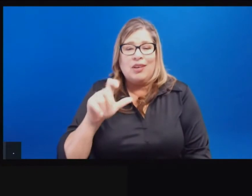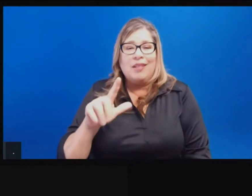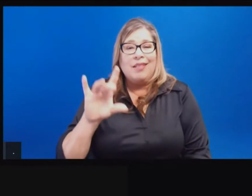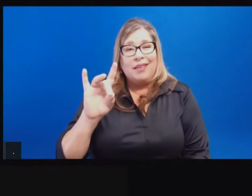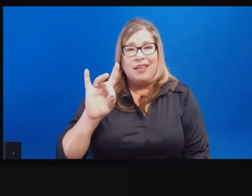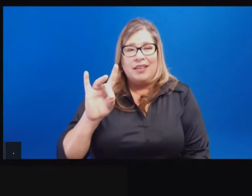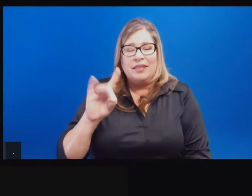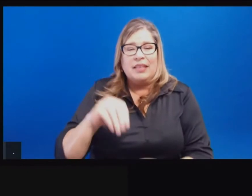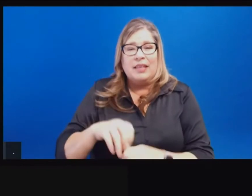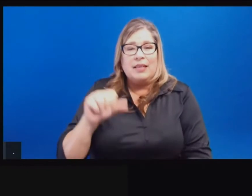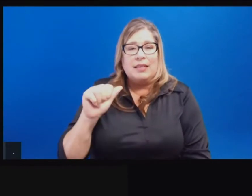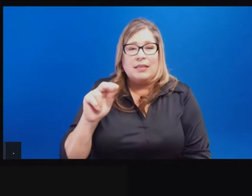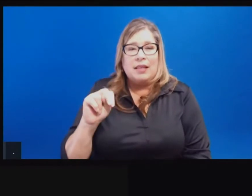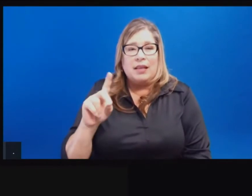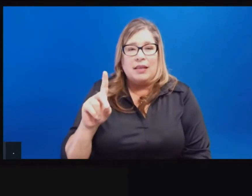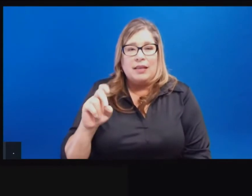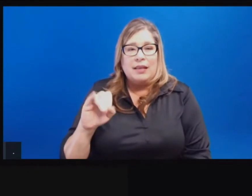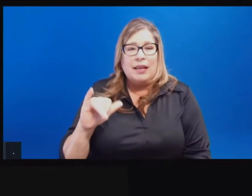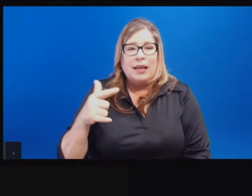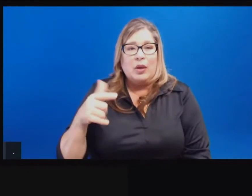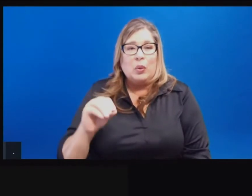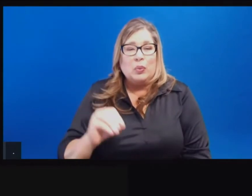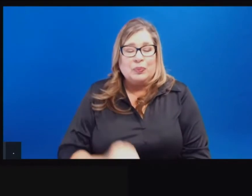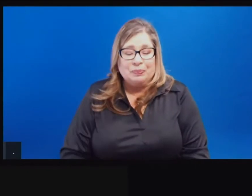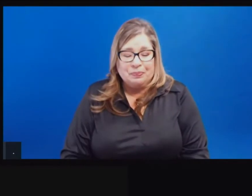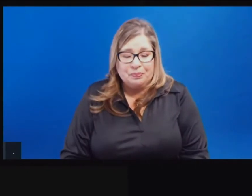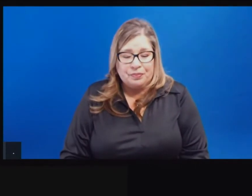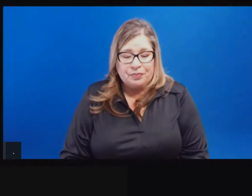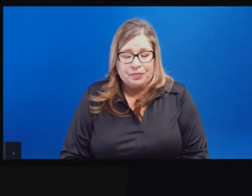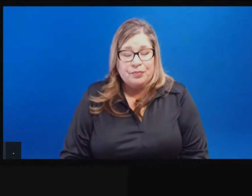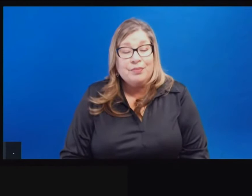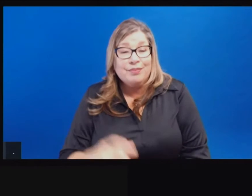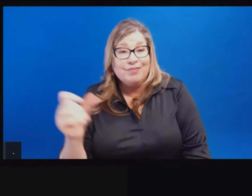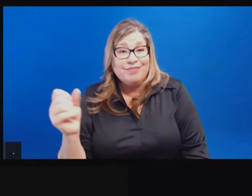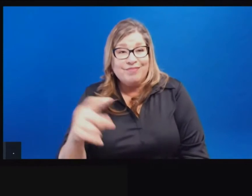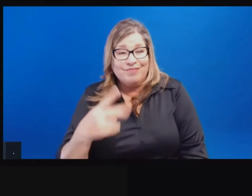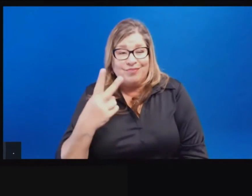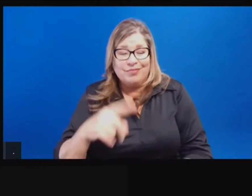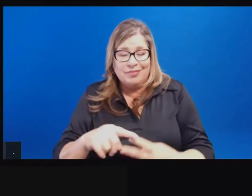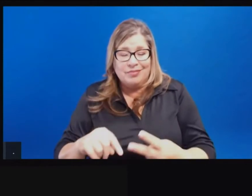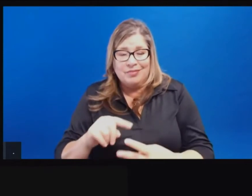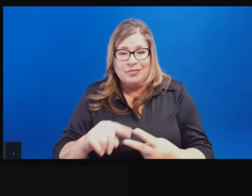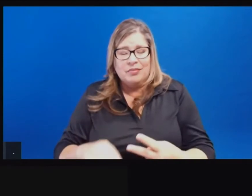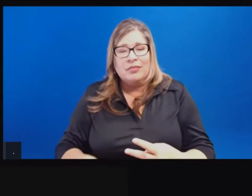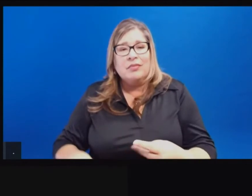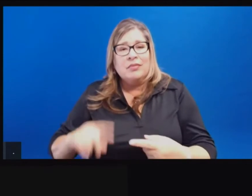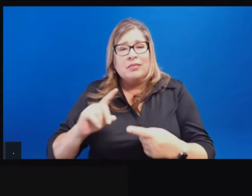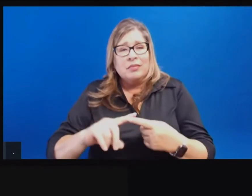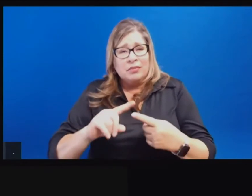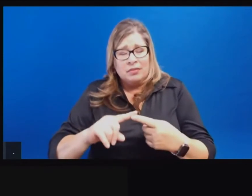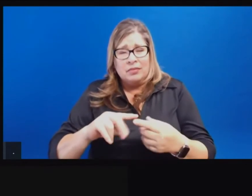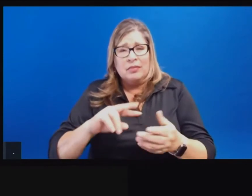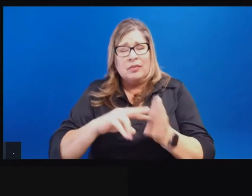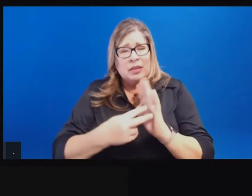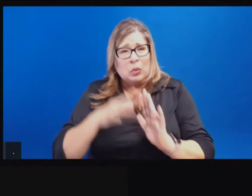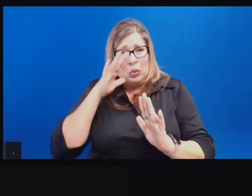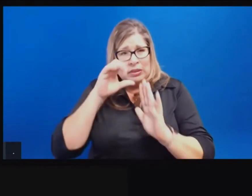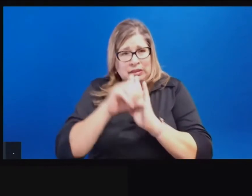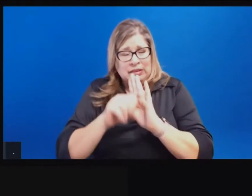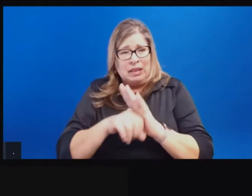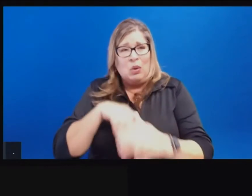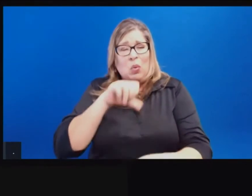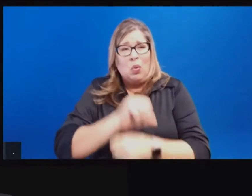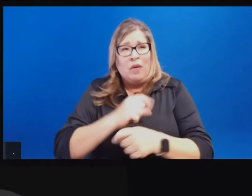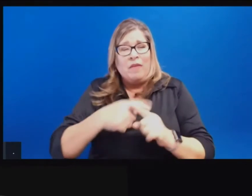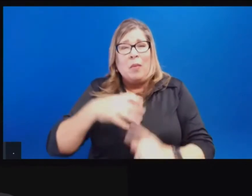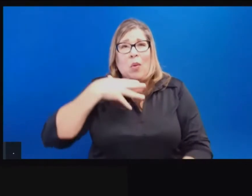Hi, thank you for taking my question. Um, I have a question on two topics. The first is, will the state work backwards by age to vaccinate? And how do you respond to